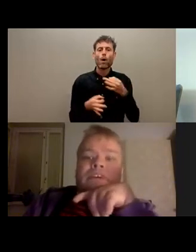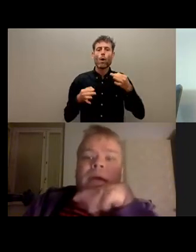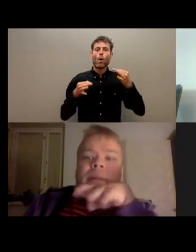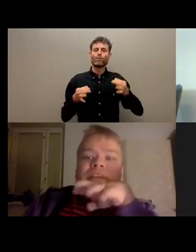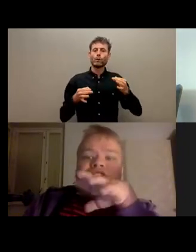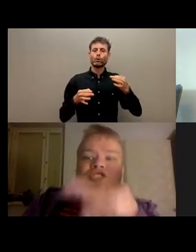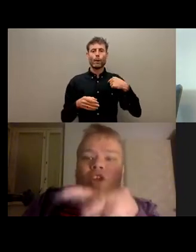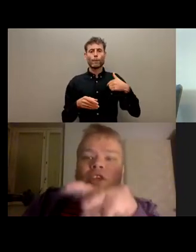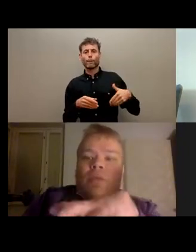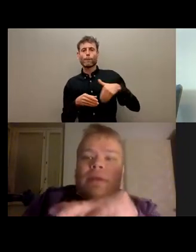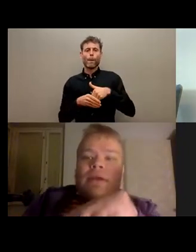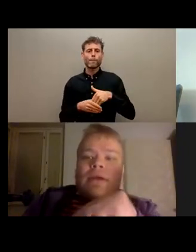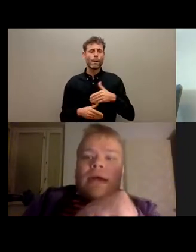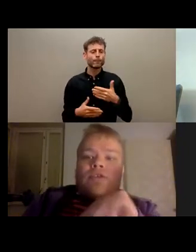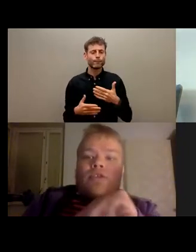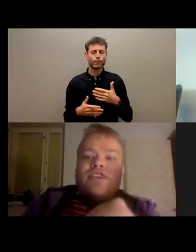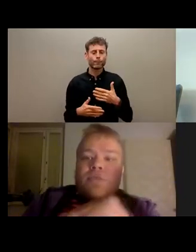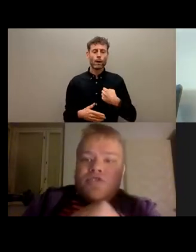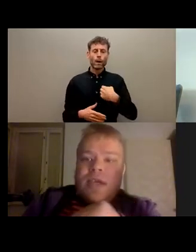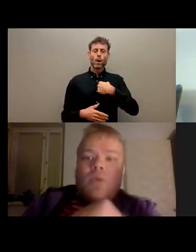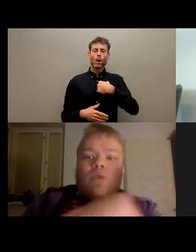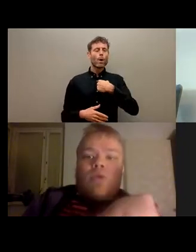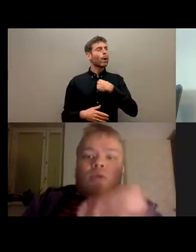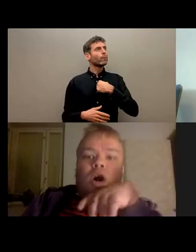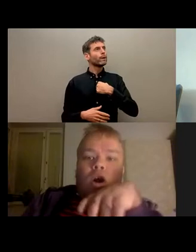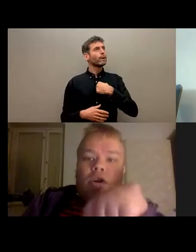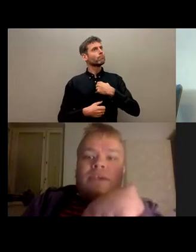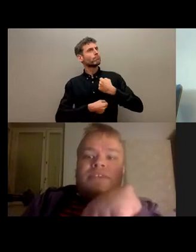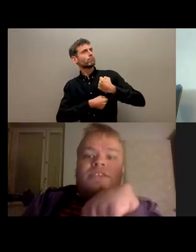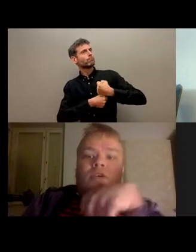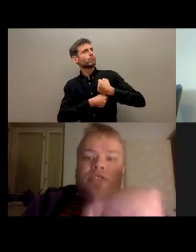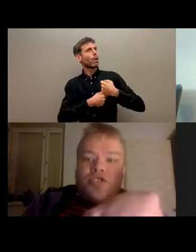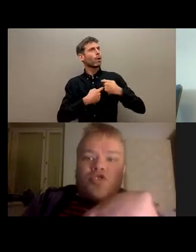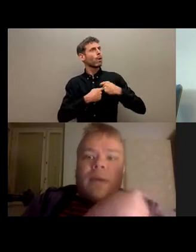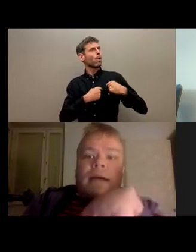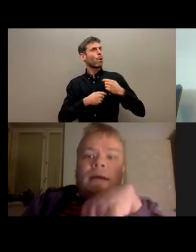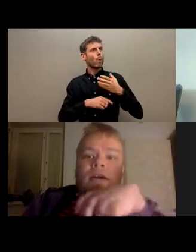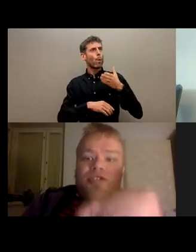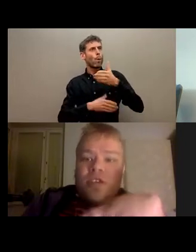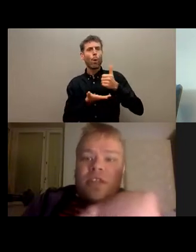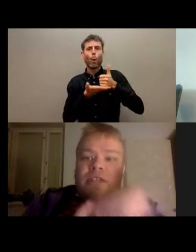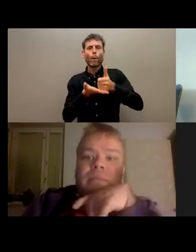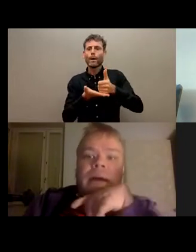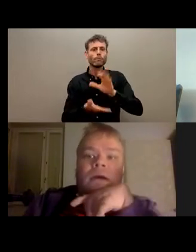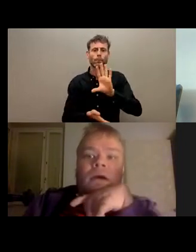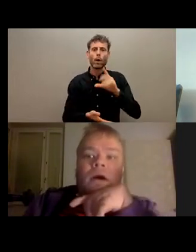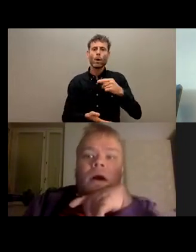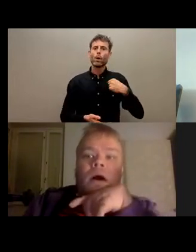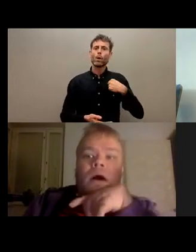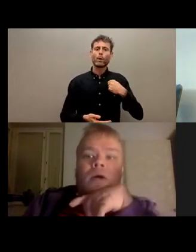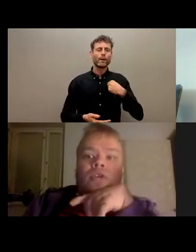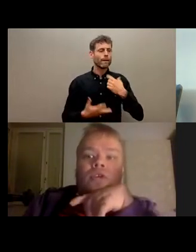because Abilis is not the humanitarian actor as per se, but what we are is a resource bank and a consultative bank